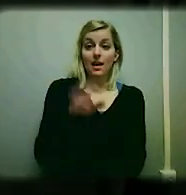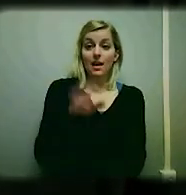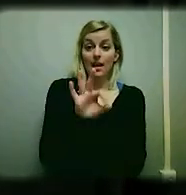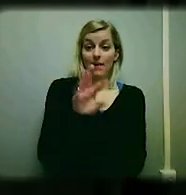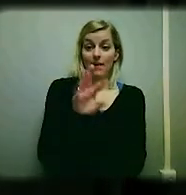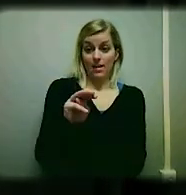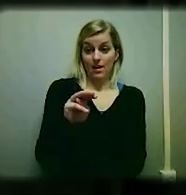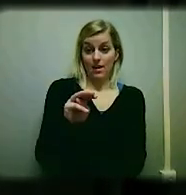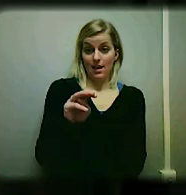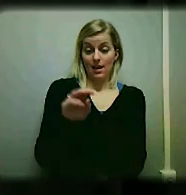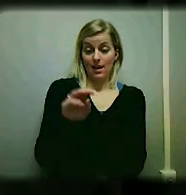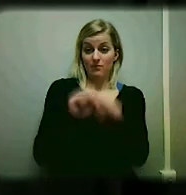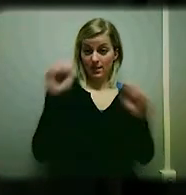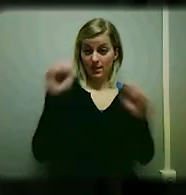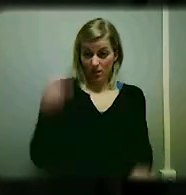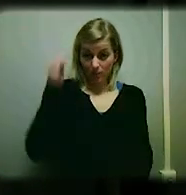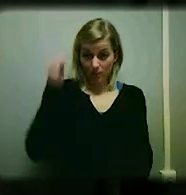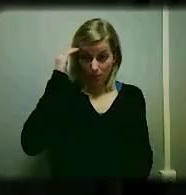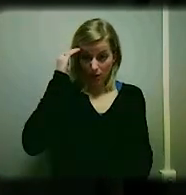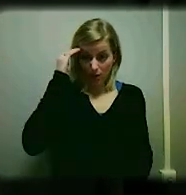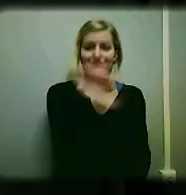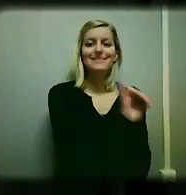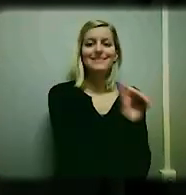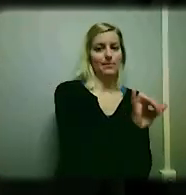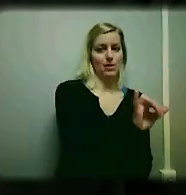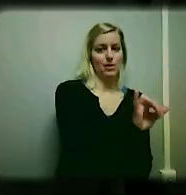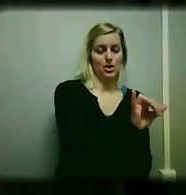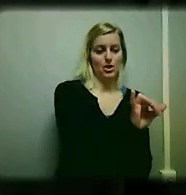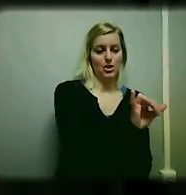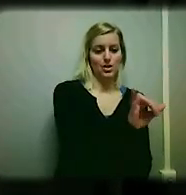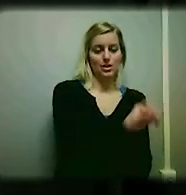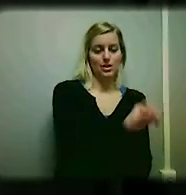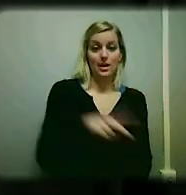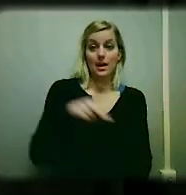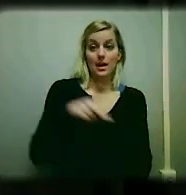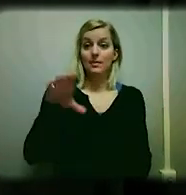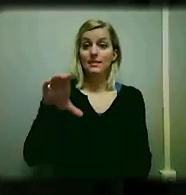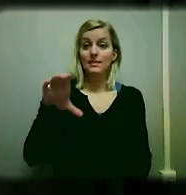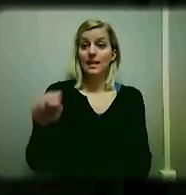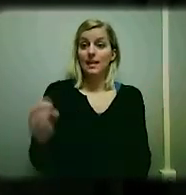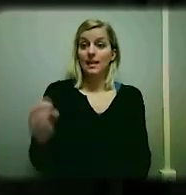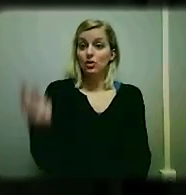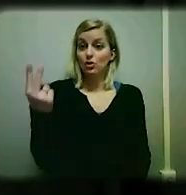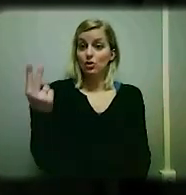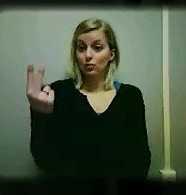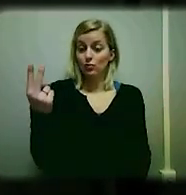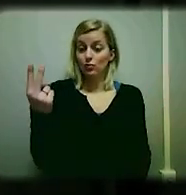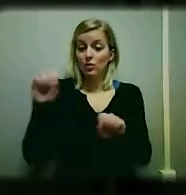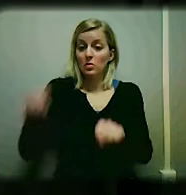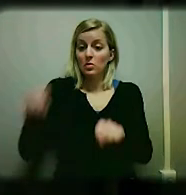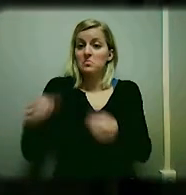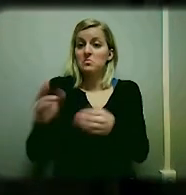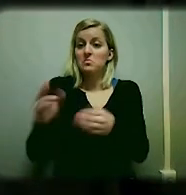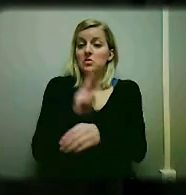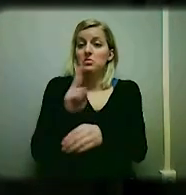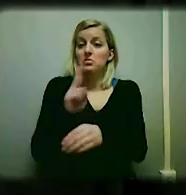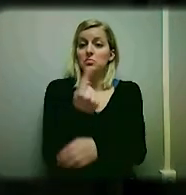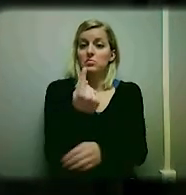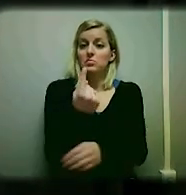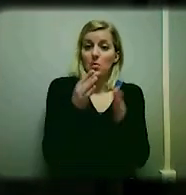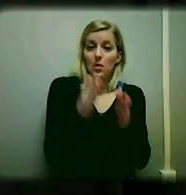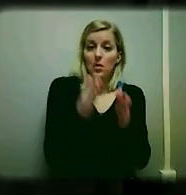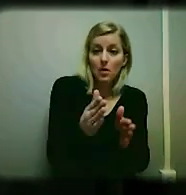DigiWave PCS-1 operates in a similar manner. The PCS-2 system is so flexible that you can operate in a one-way mode